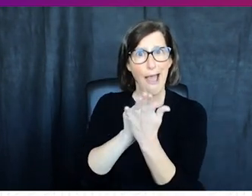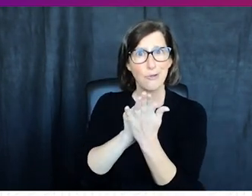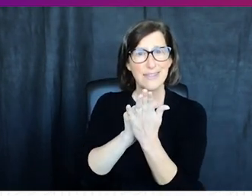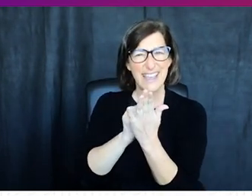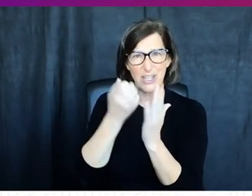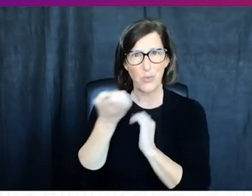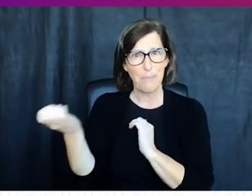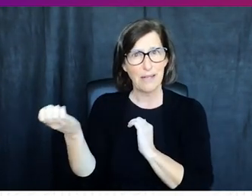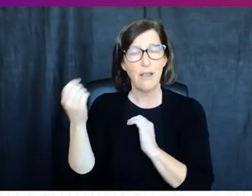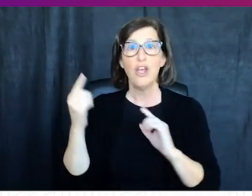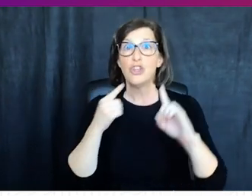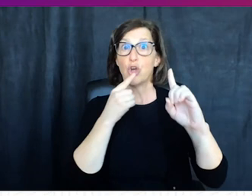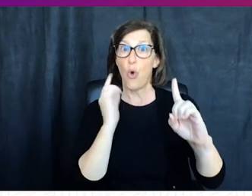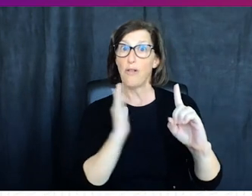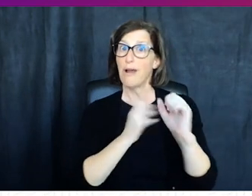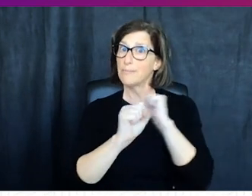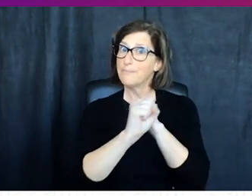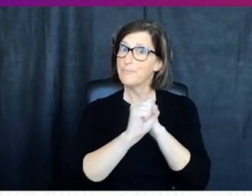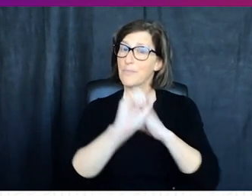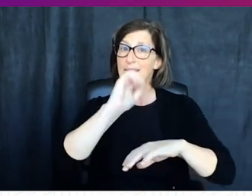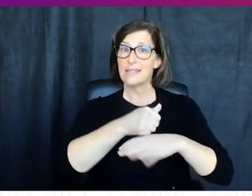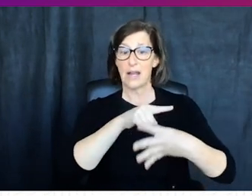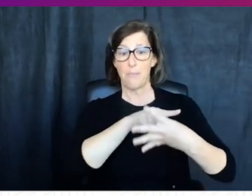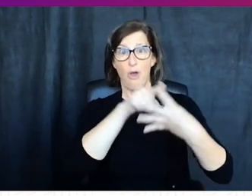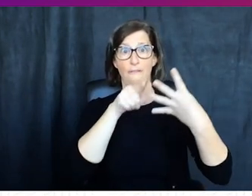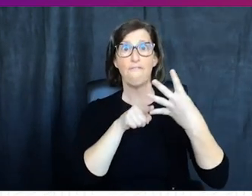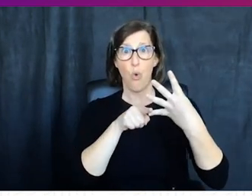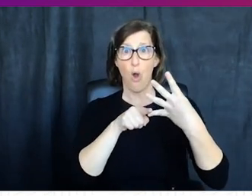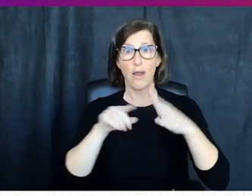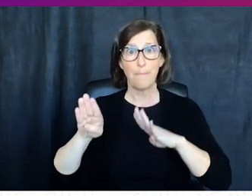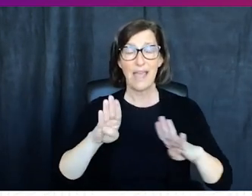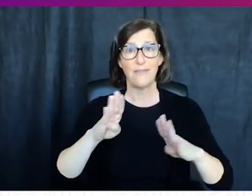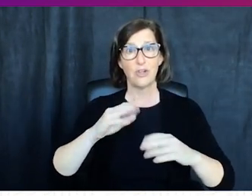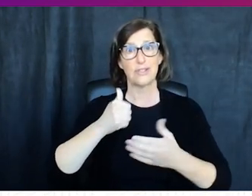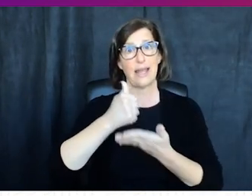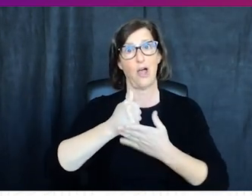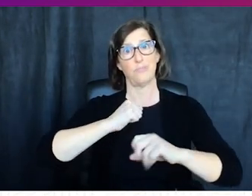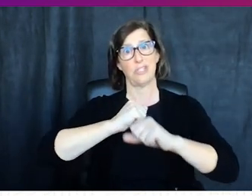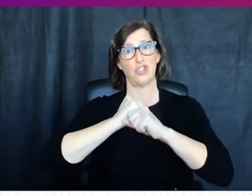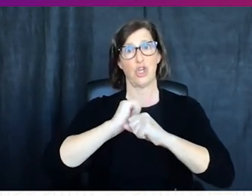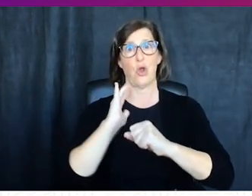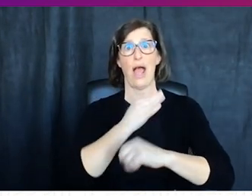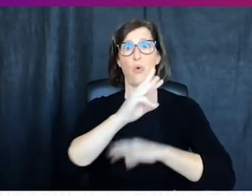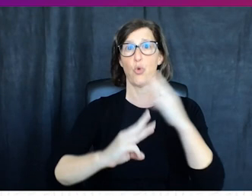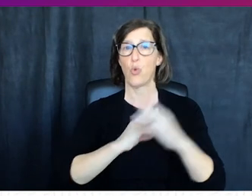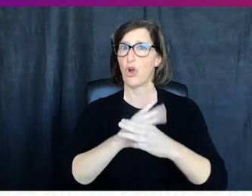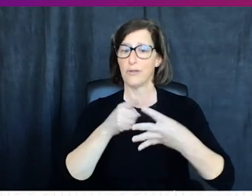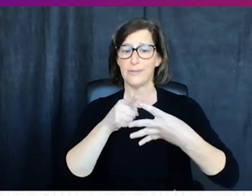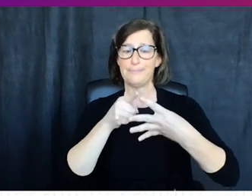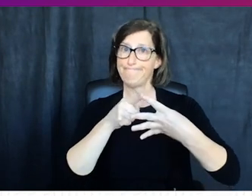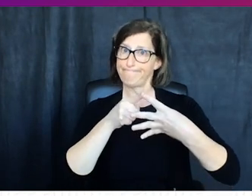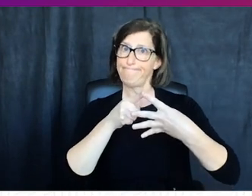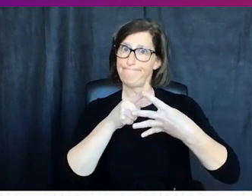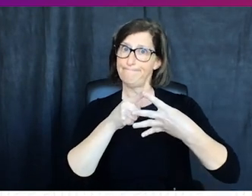accounts the goal of this campaign is to implement four meaningful key behaviors that help to secure our world those